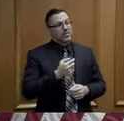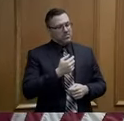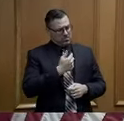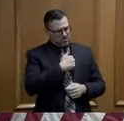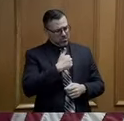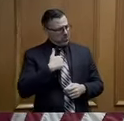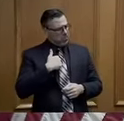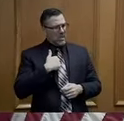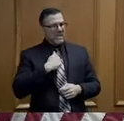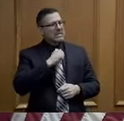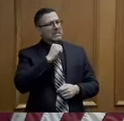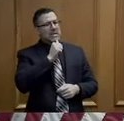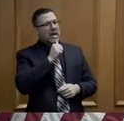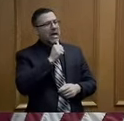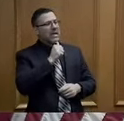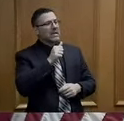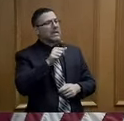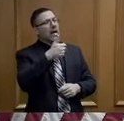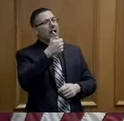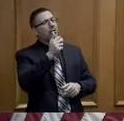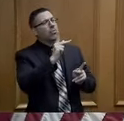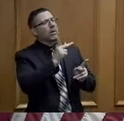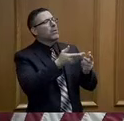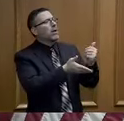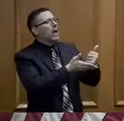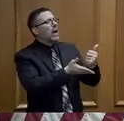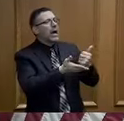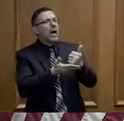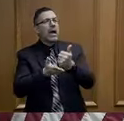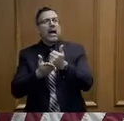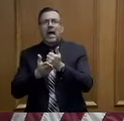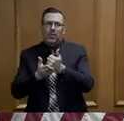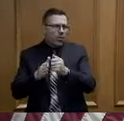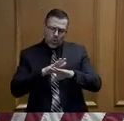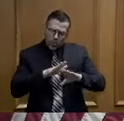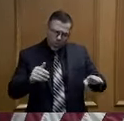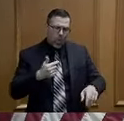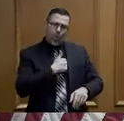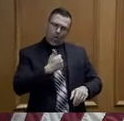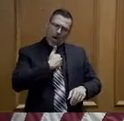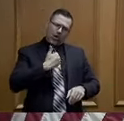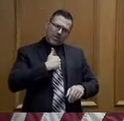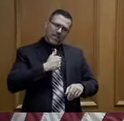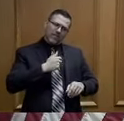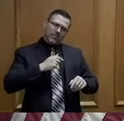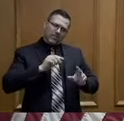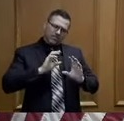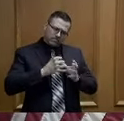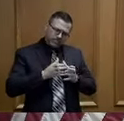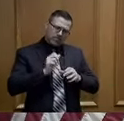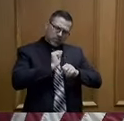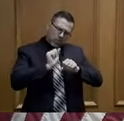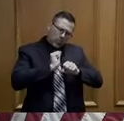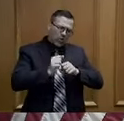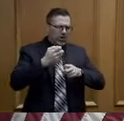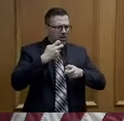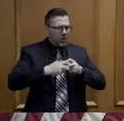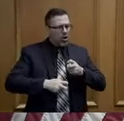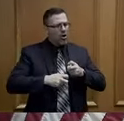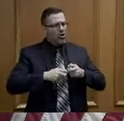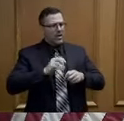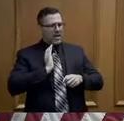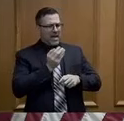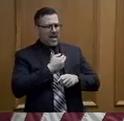others to find and source personal protective equipment for our state. We are working really hard within our own